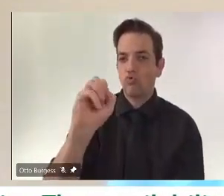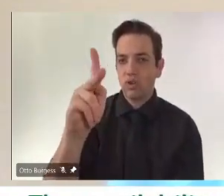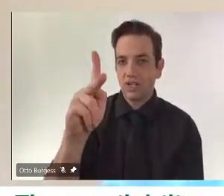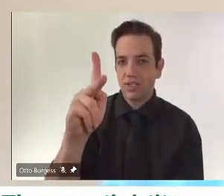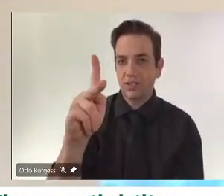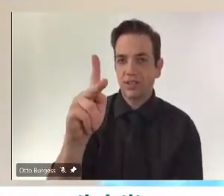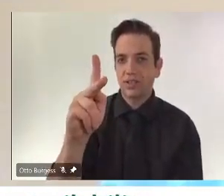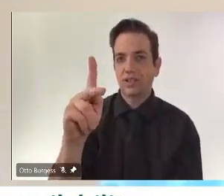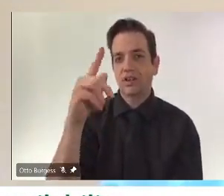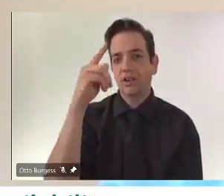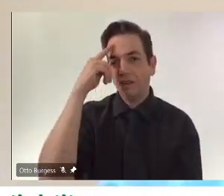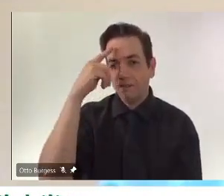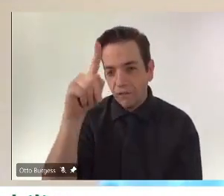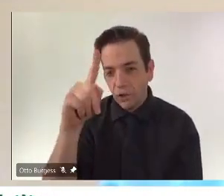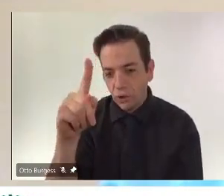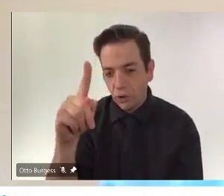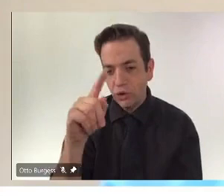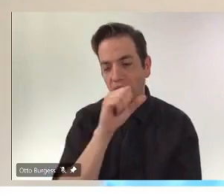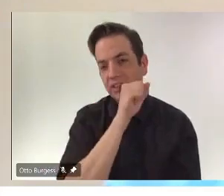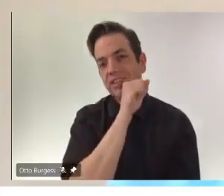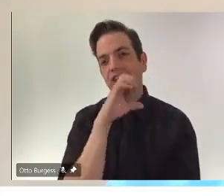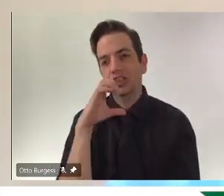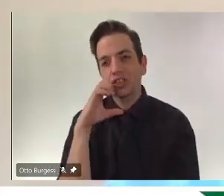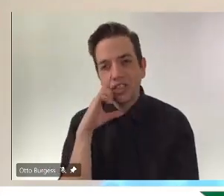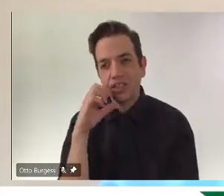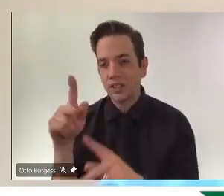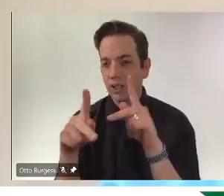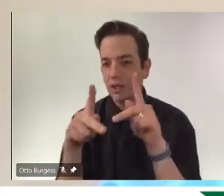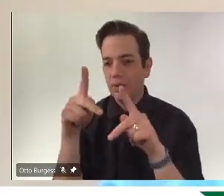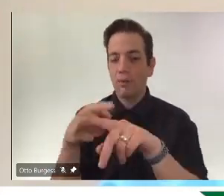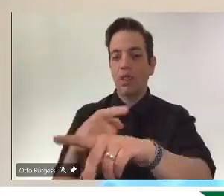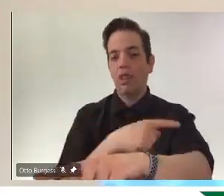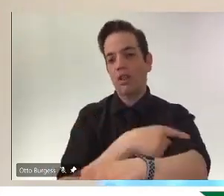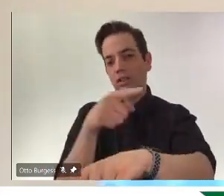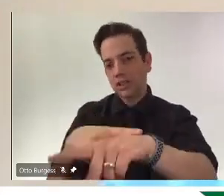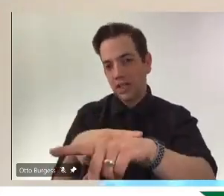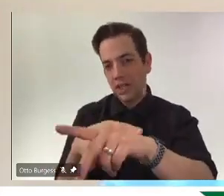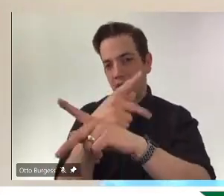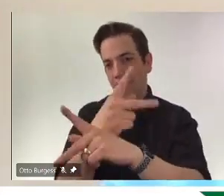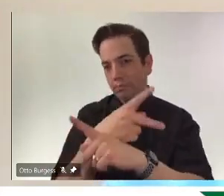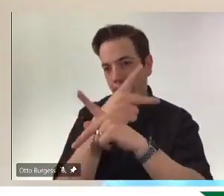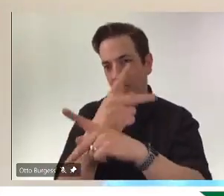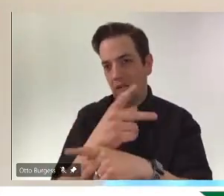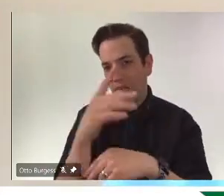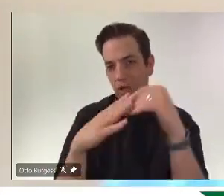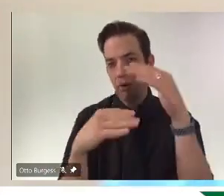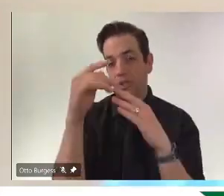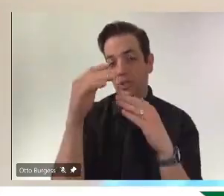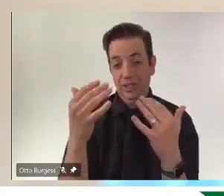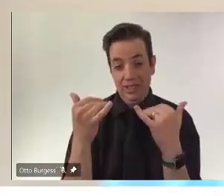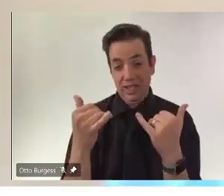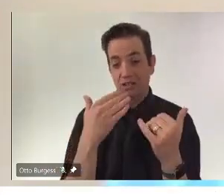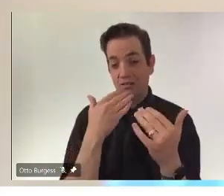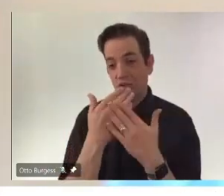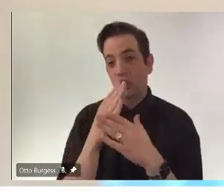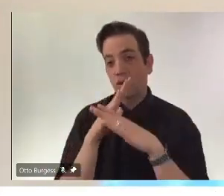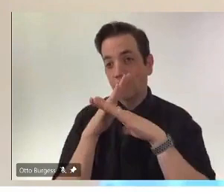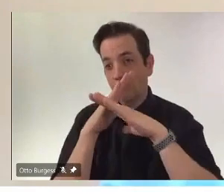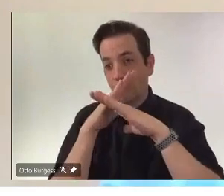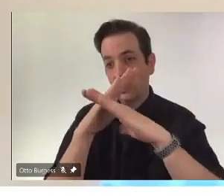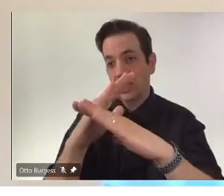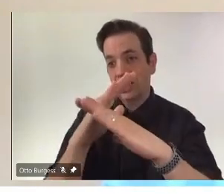term care who currently are well protected by the current vaccines, but are not well protected if they remain unvaccinated